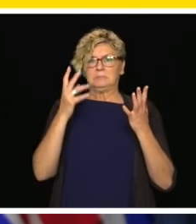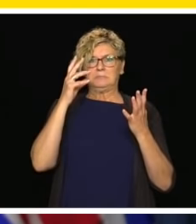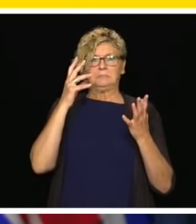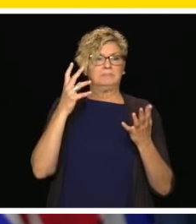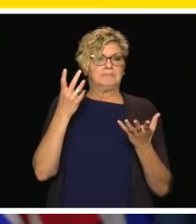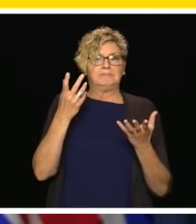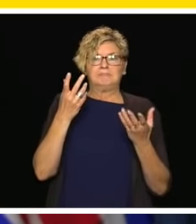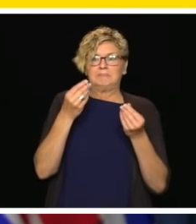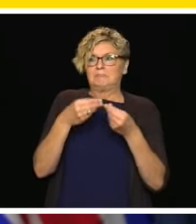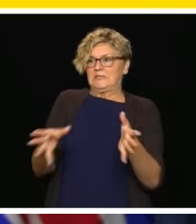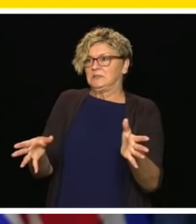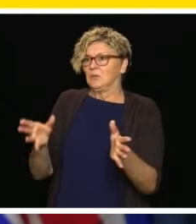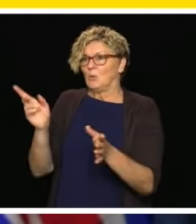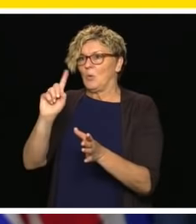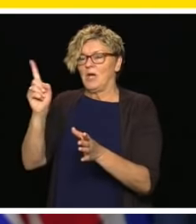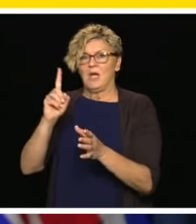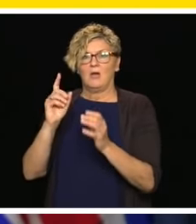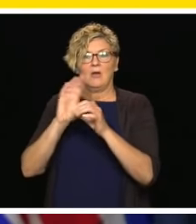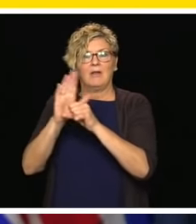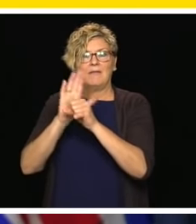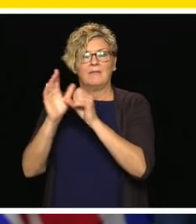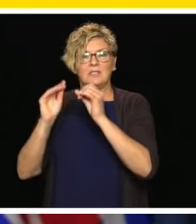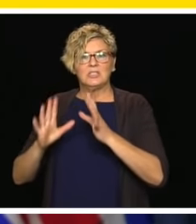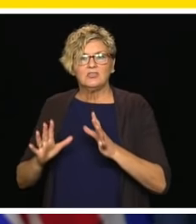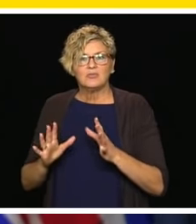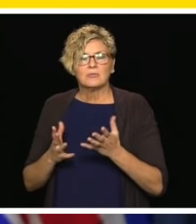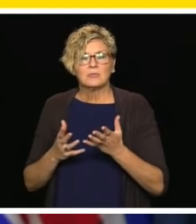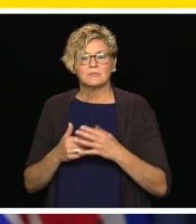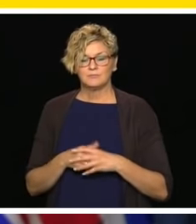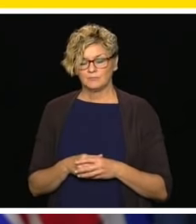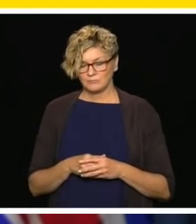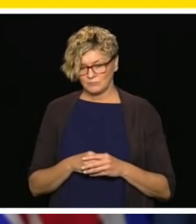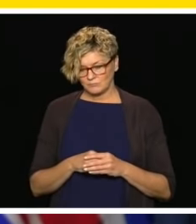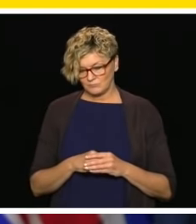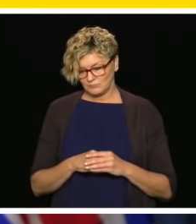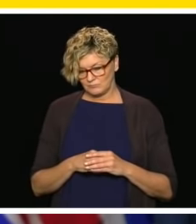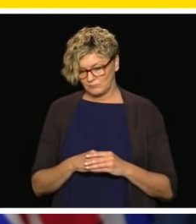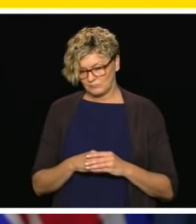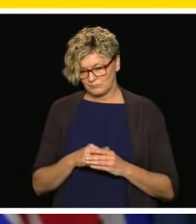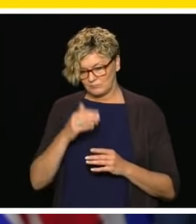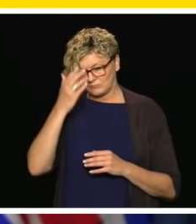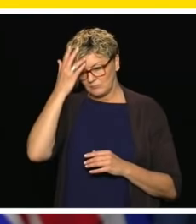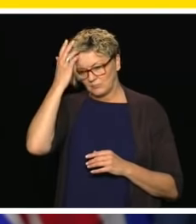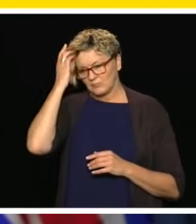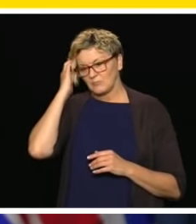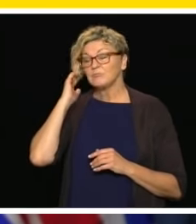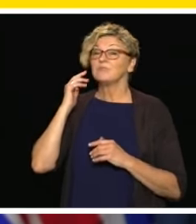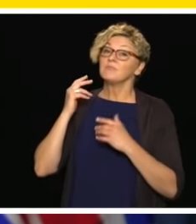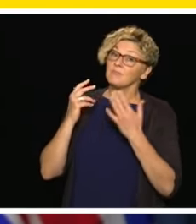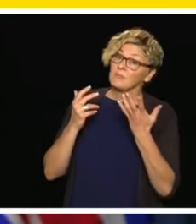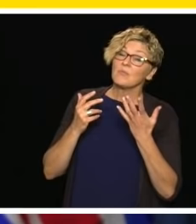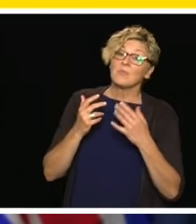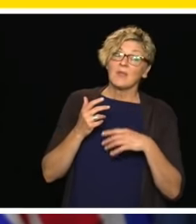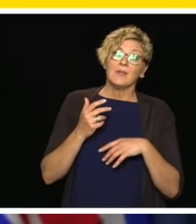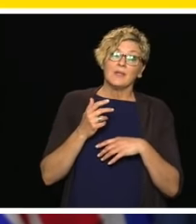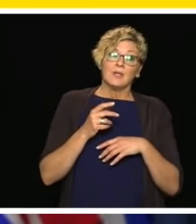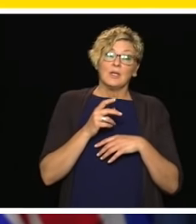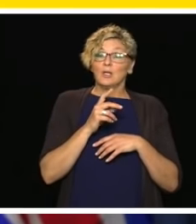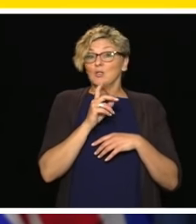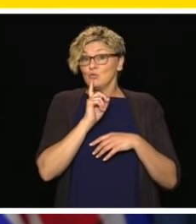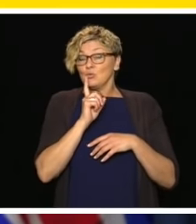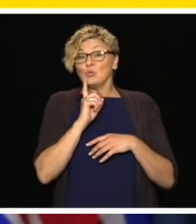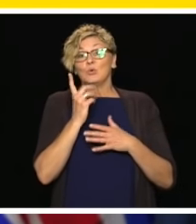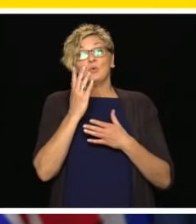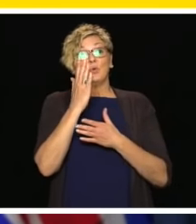in a rural district, there's some schools that are so small they don't have a full-time principal. We're going to have to have district principals provide those